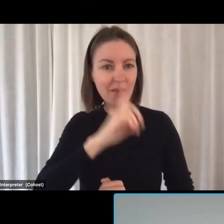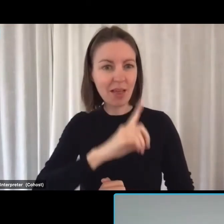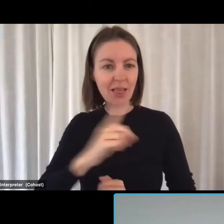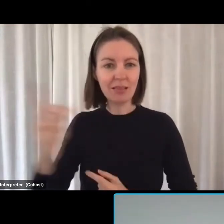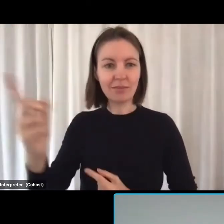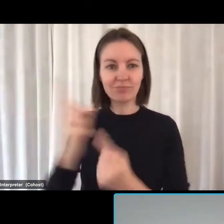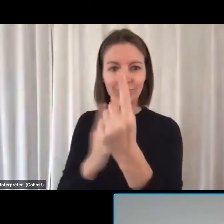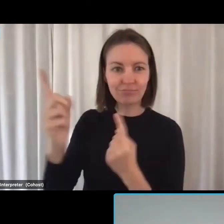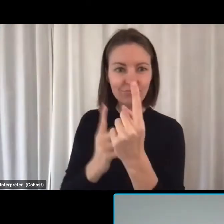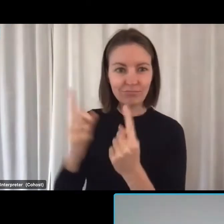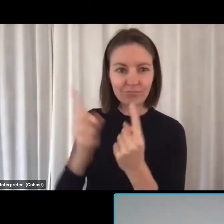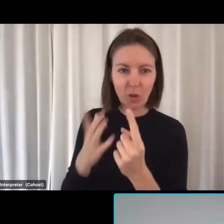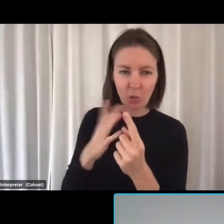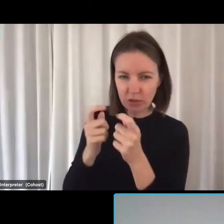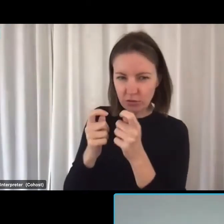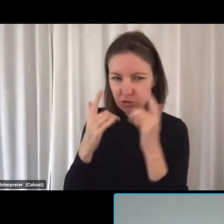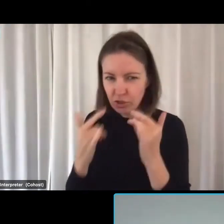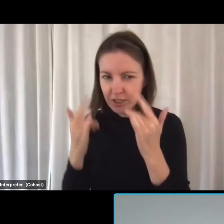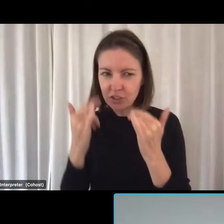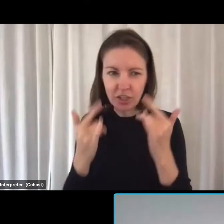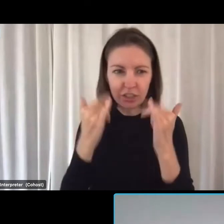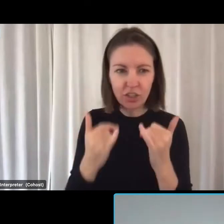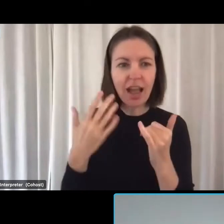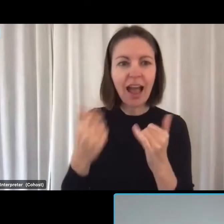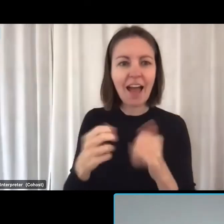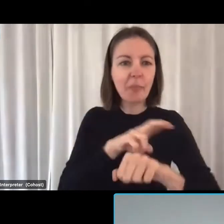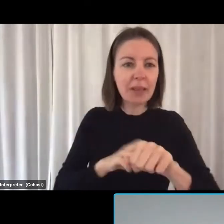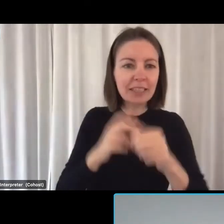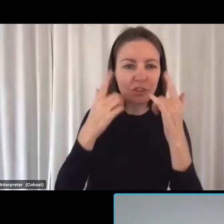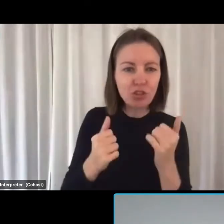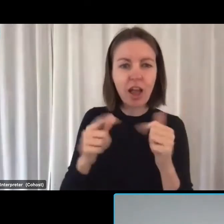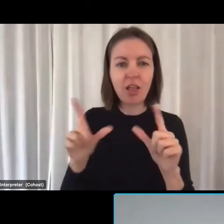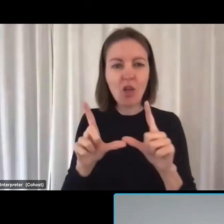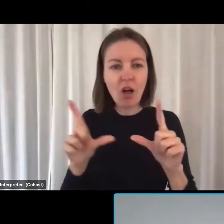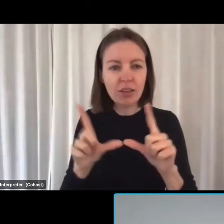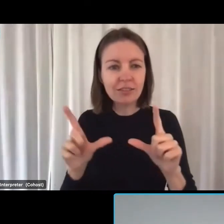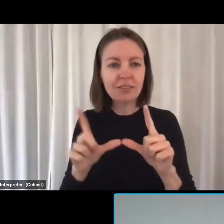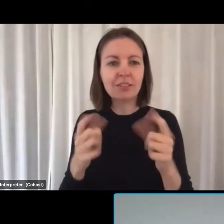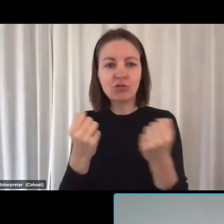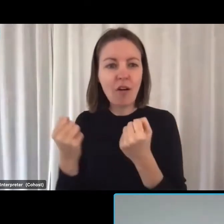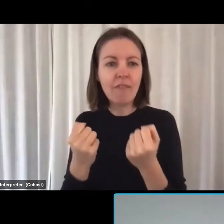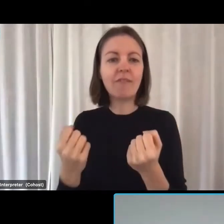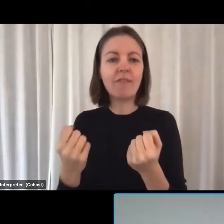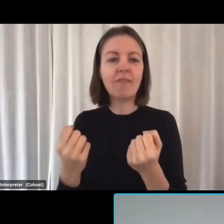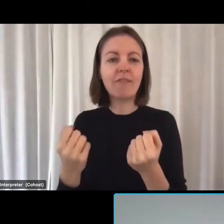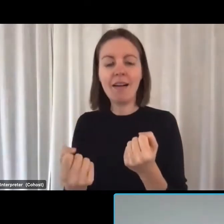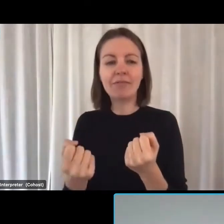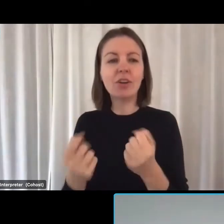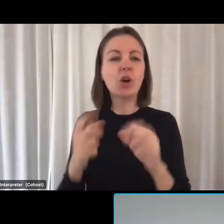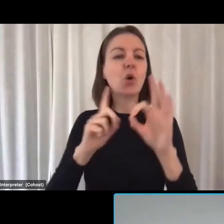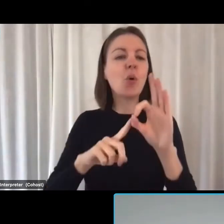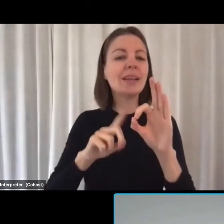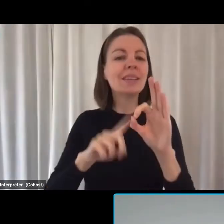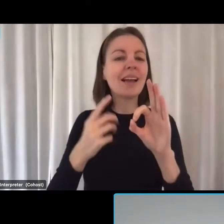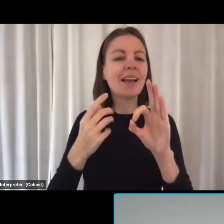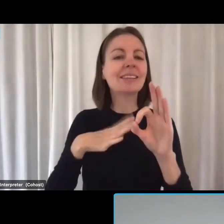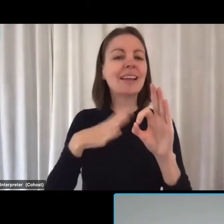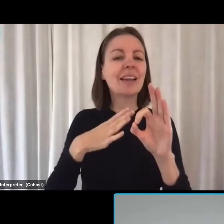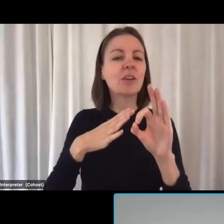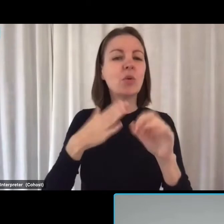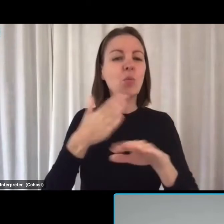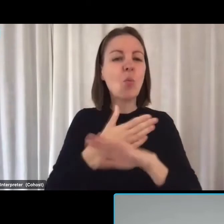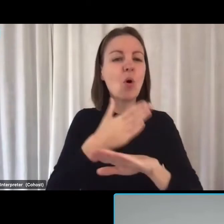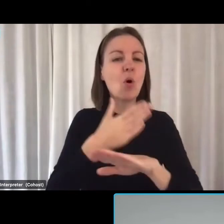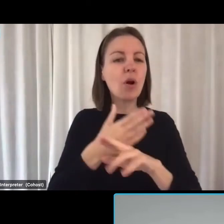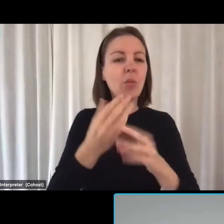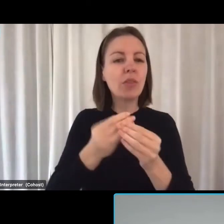And we are screening for police checks. We are screening for driver's licence. We are screening for, in Queensland, the working with children check, as an